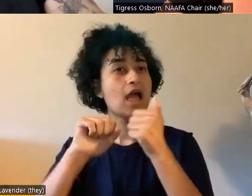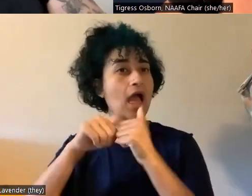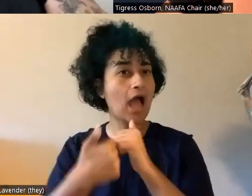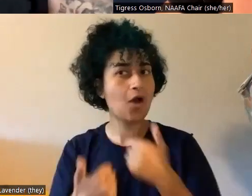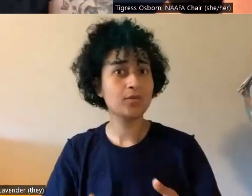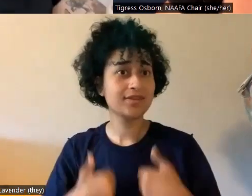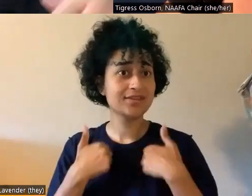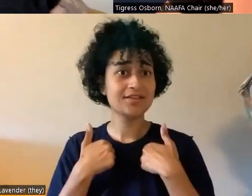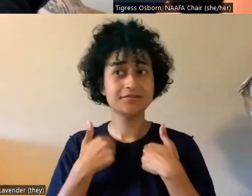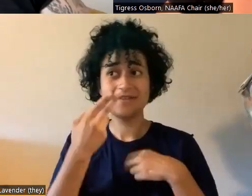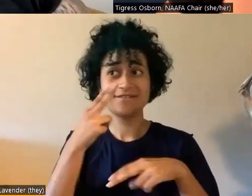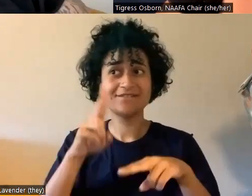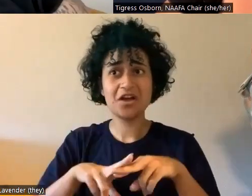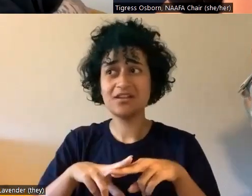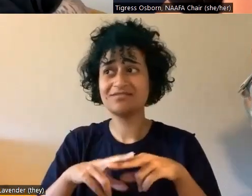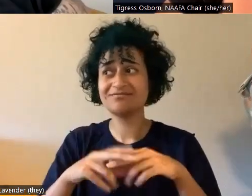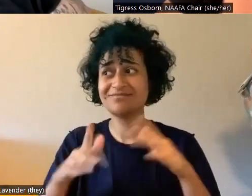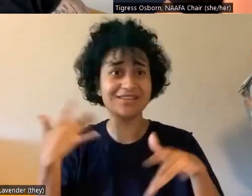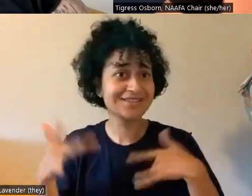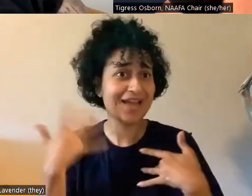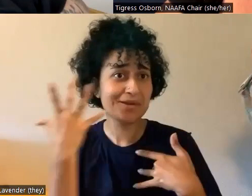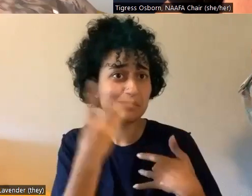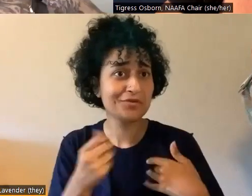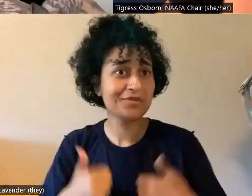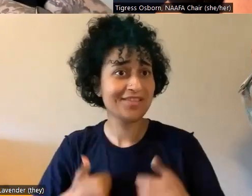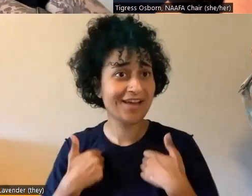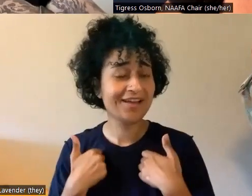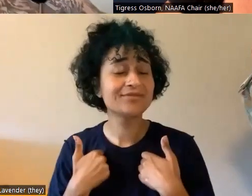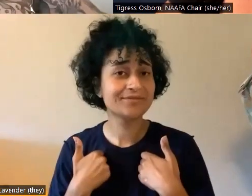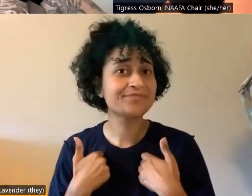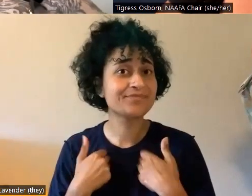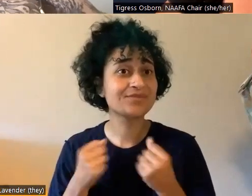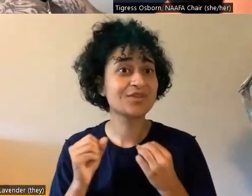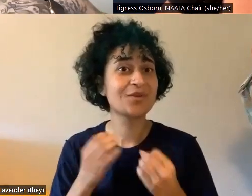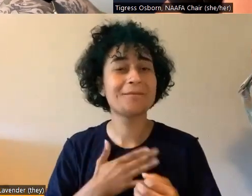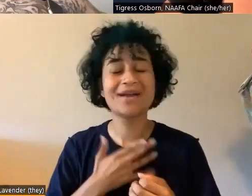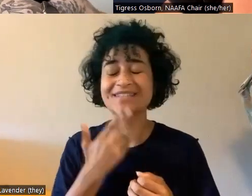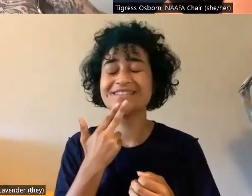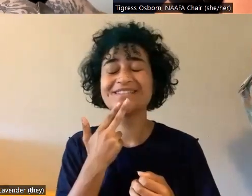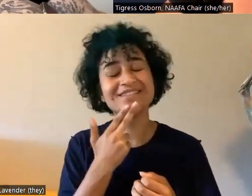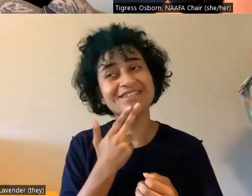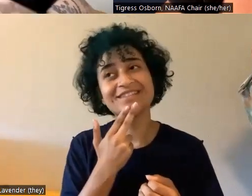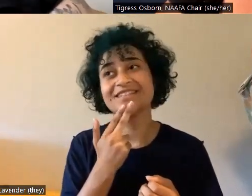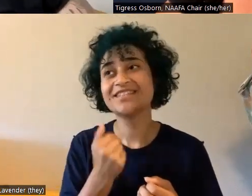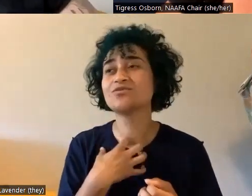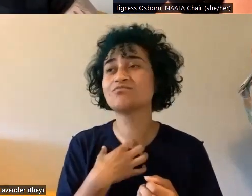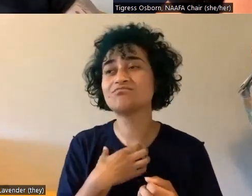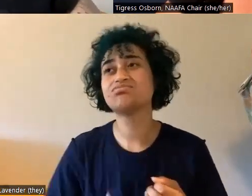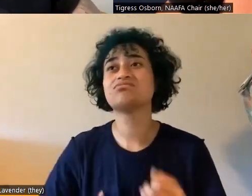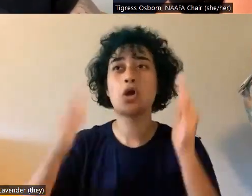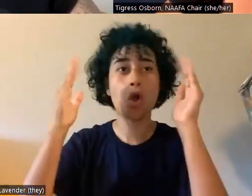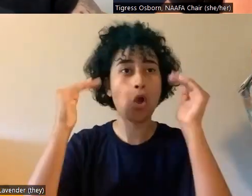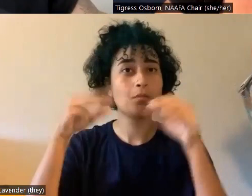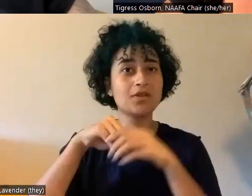abundant, beautiful lives. So that my dearest hope in this world is that it's dropping in September, but